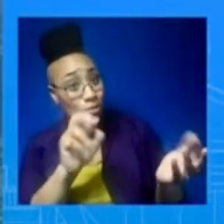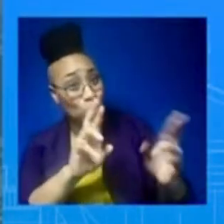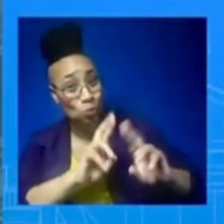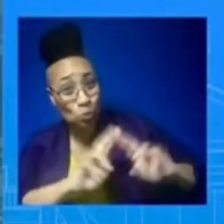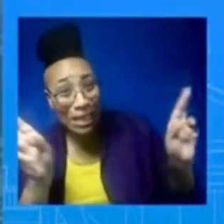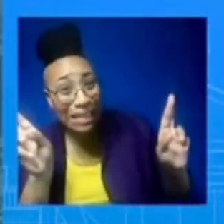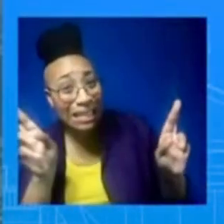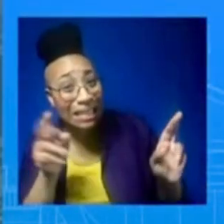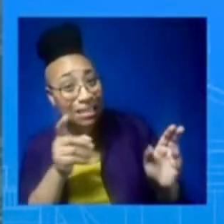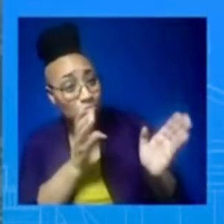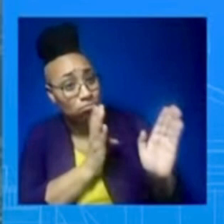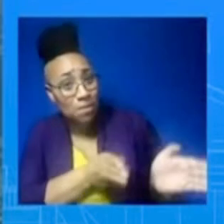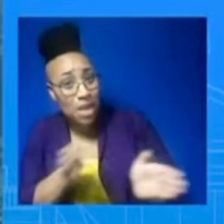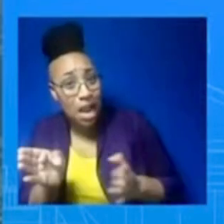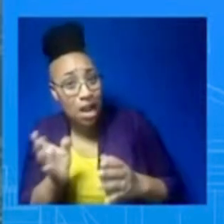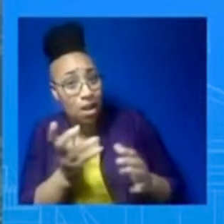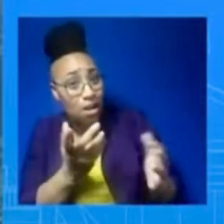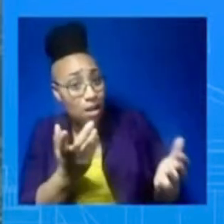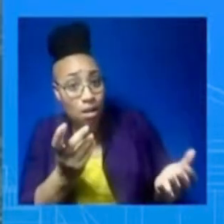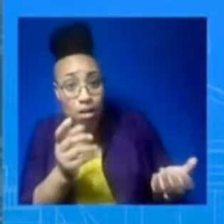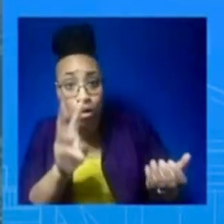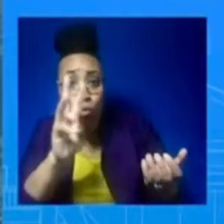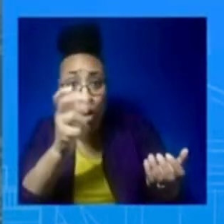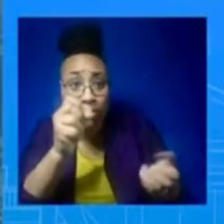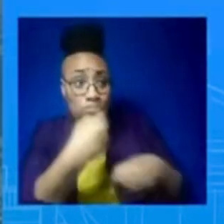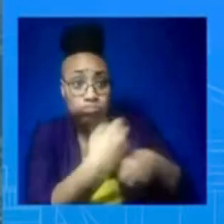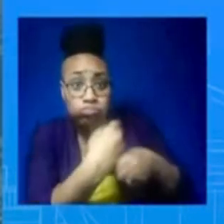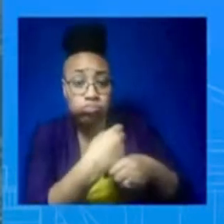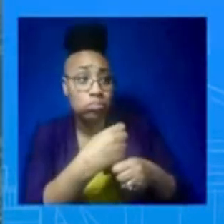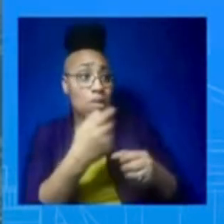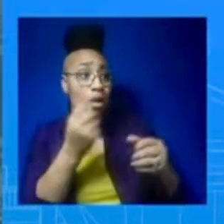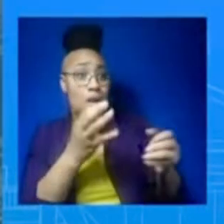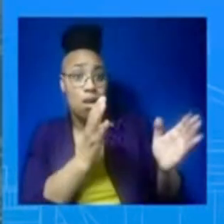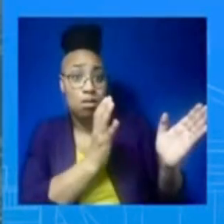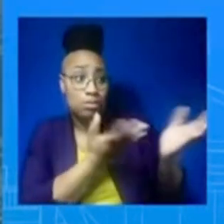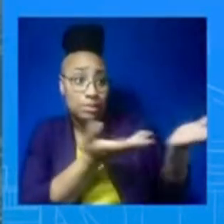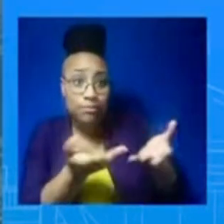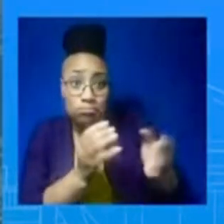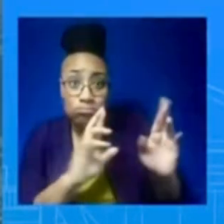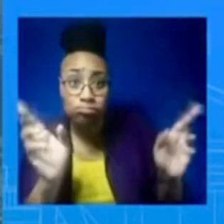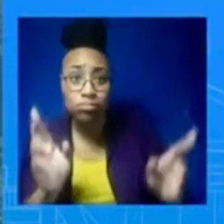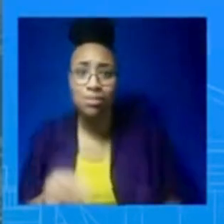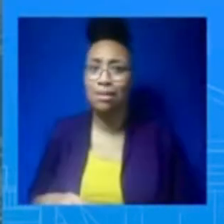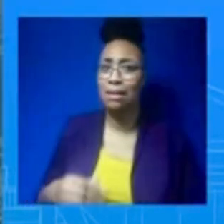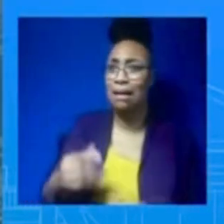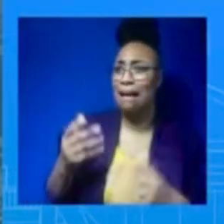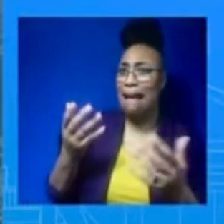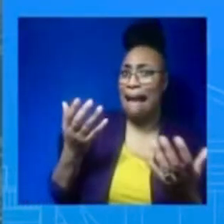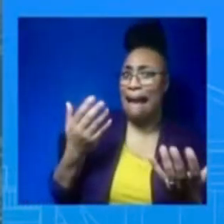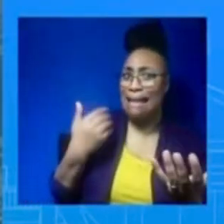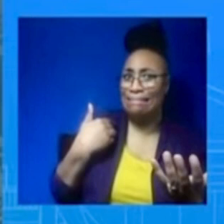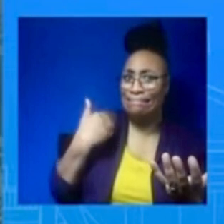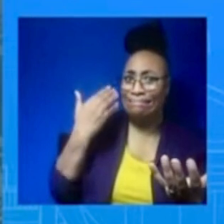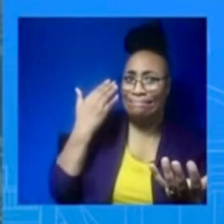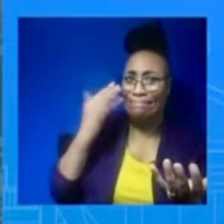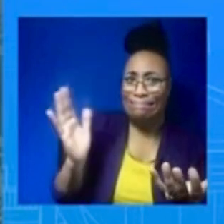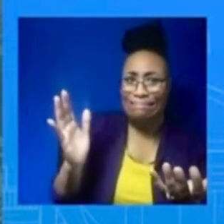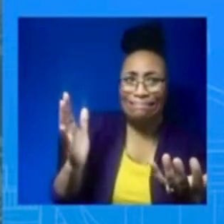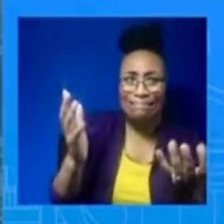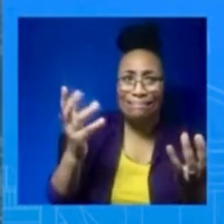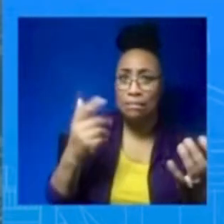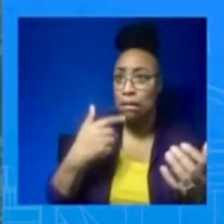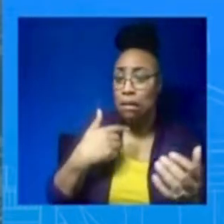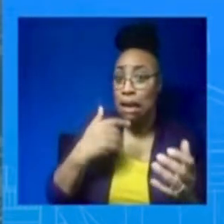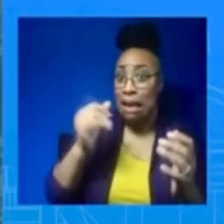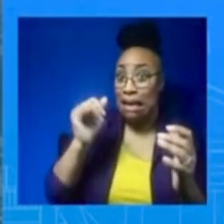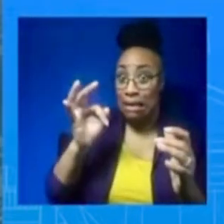MiG-29s to Ukraine. We have never dictated to another partner what they can